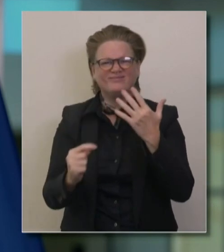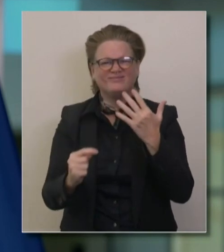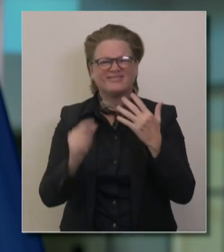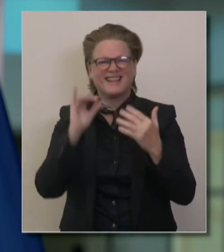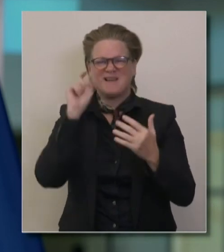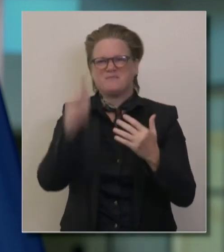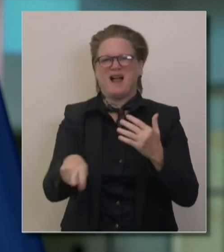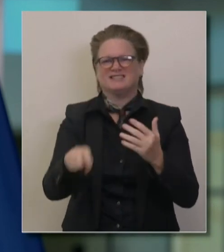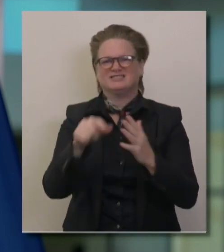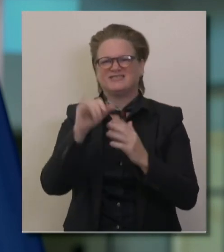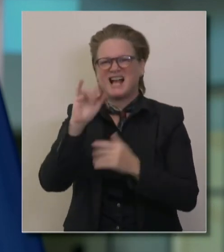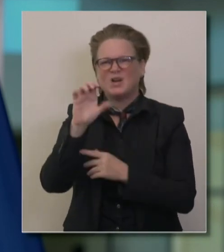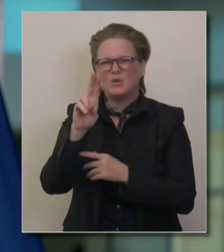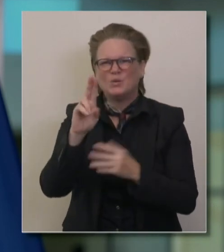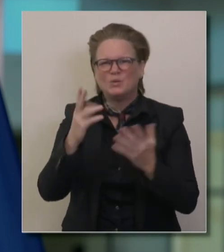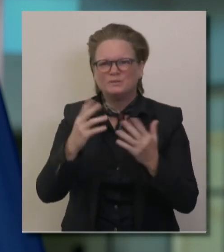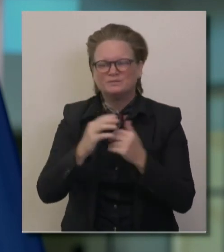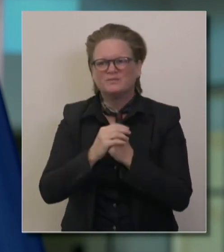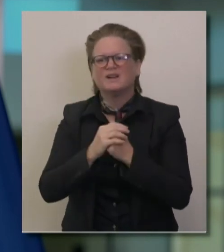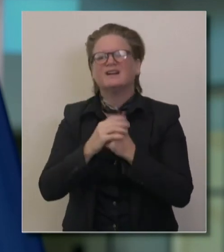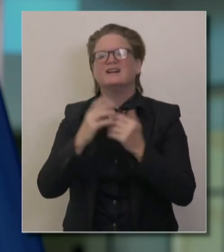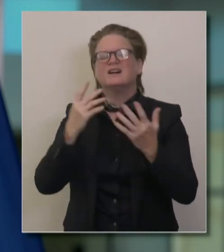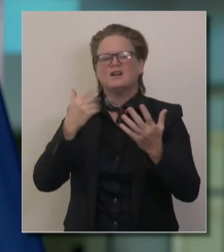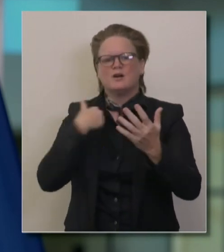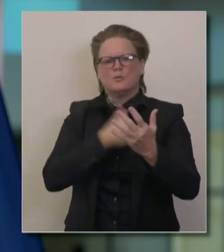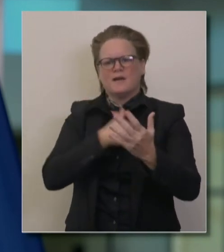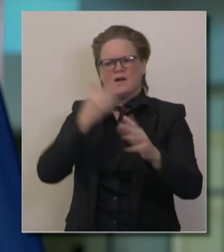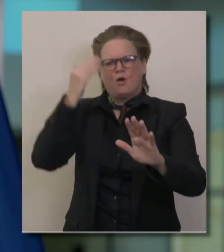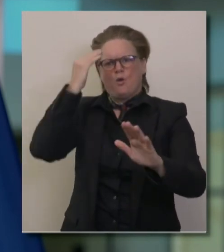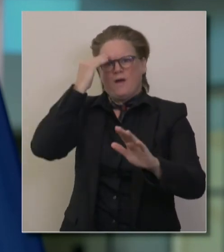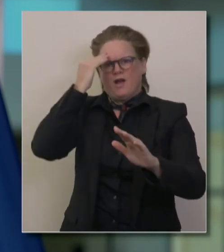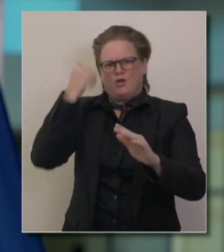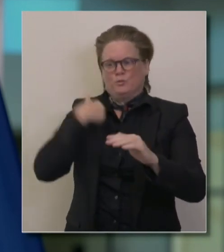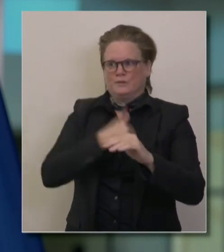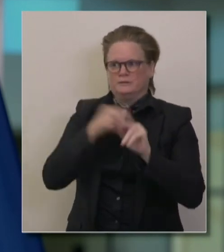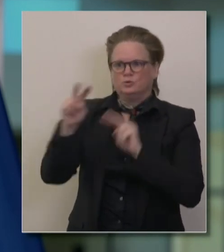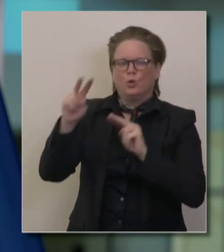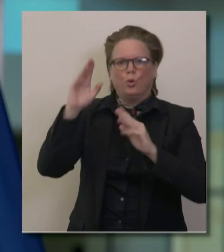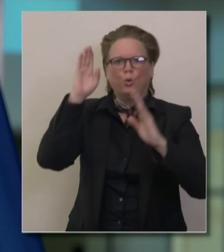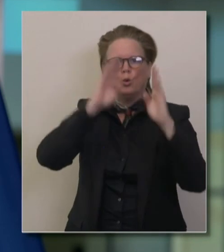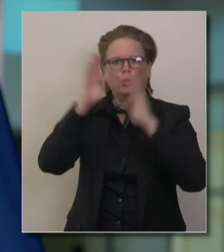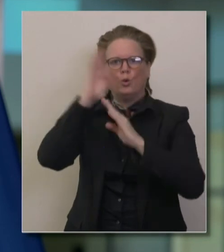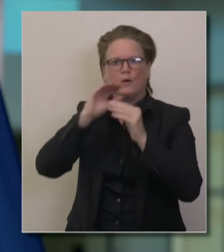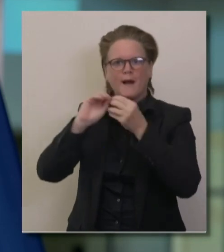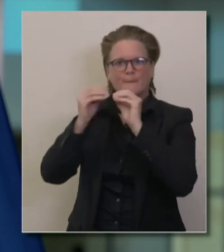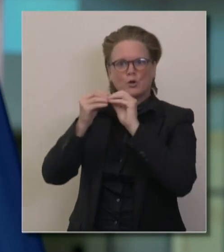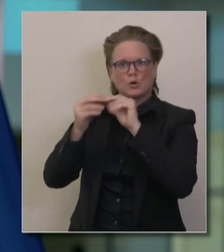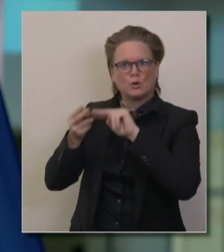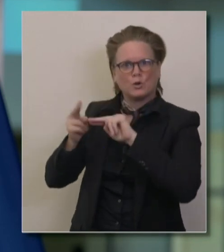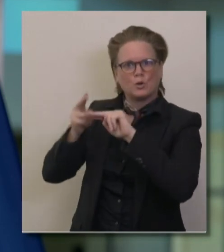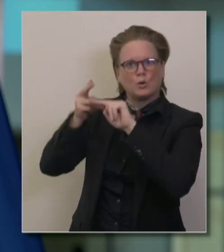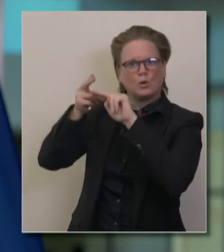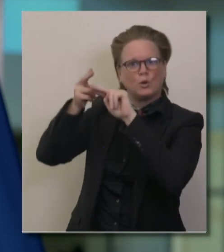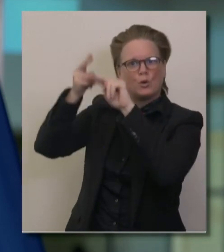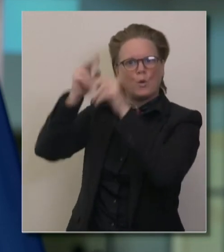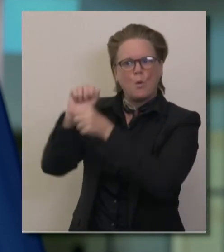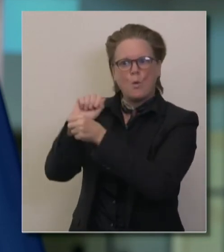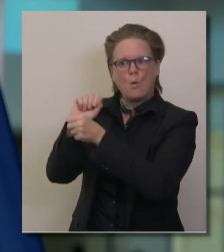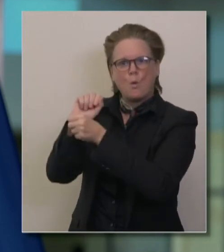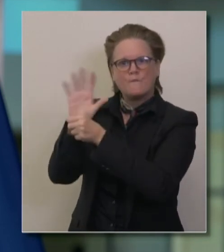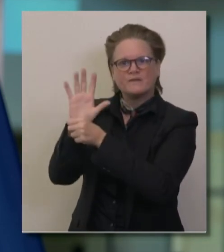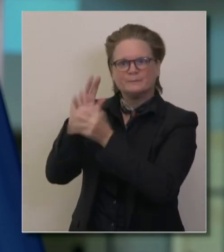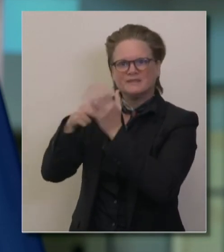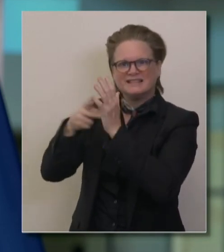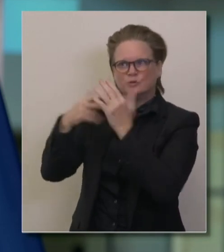we're worried about the demand. Yes, we are. But not only because of the COVID demand, but broad demand. And the hope that the governor talked